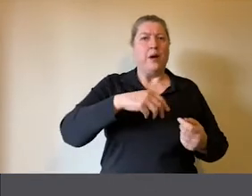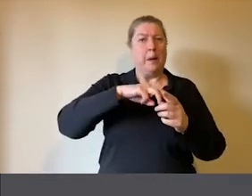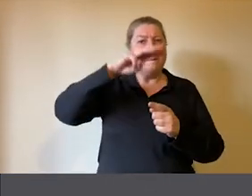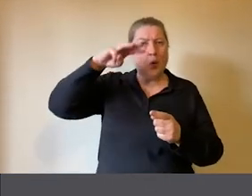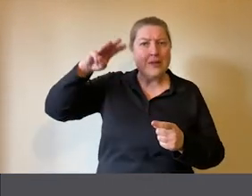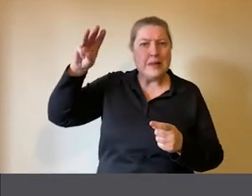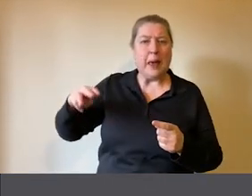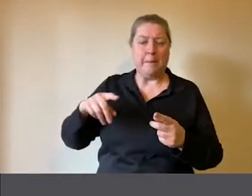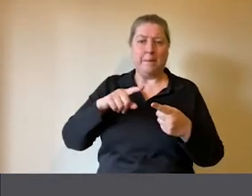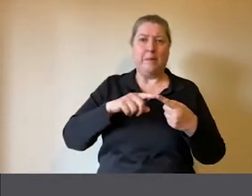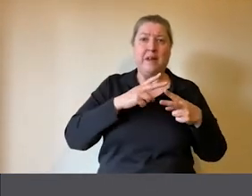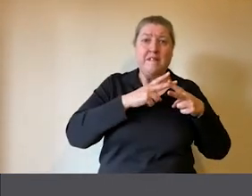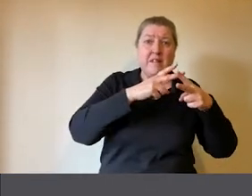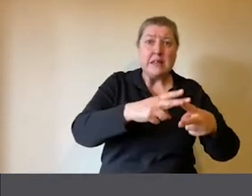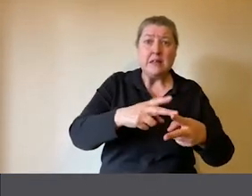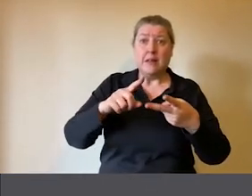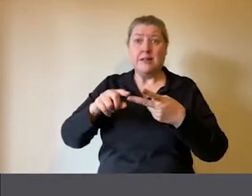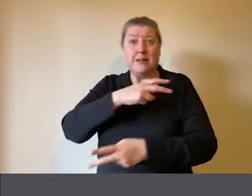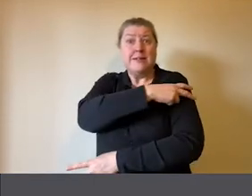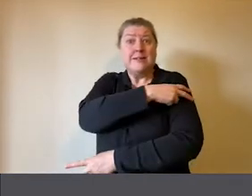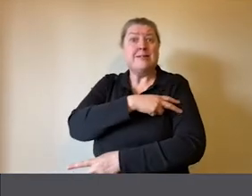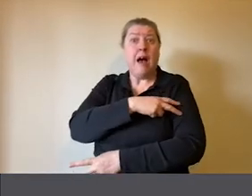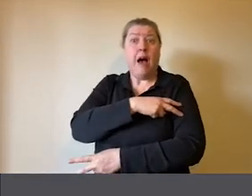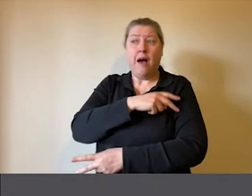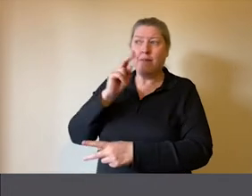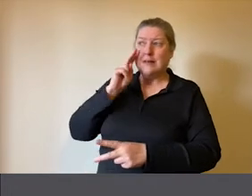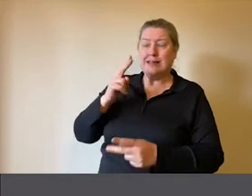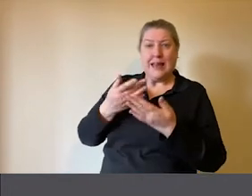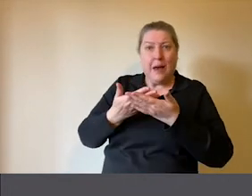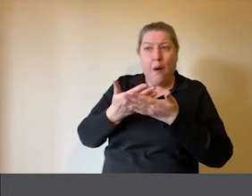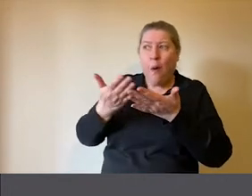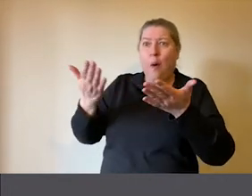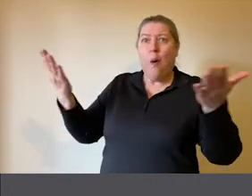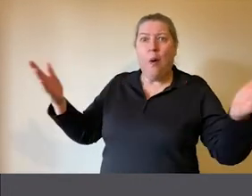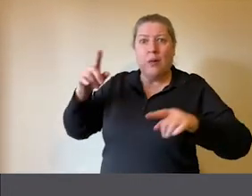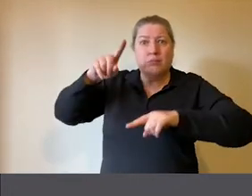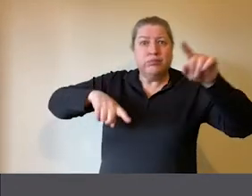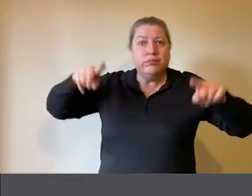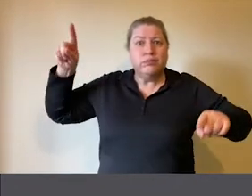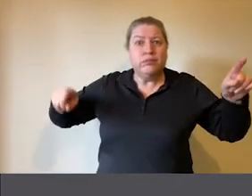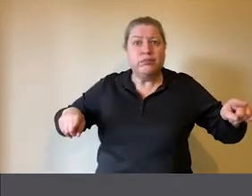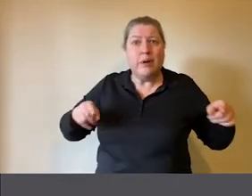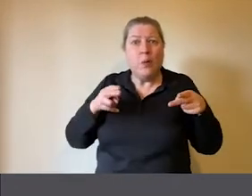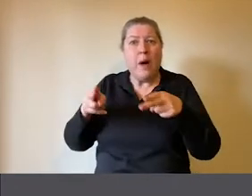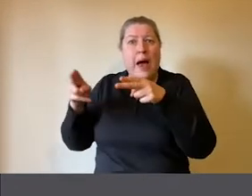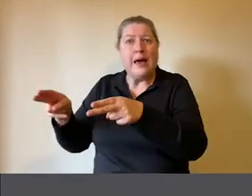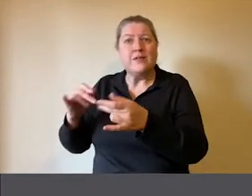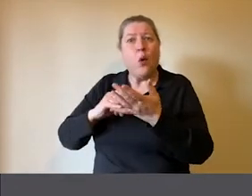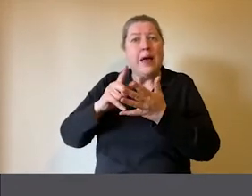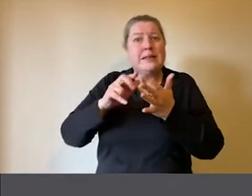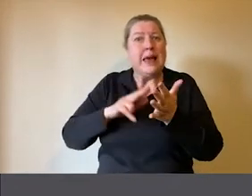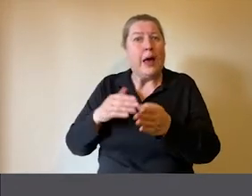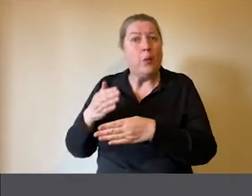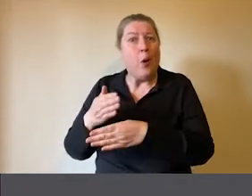of staff, see the full range of approaches used in SEN work. This may be as simple